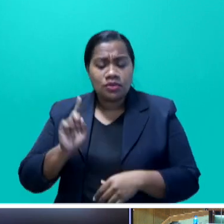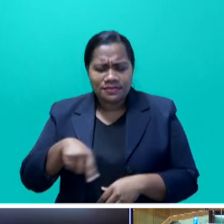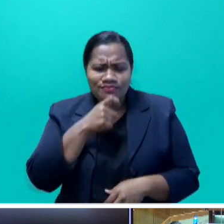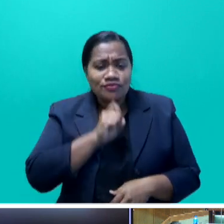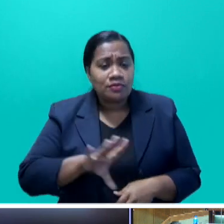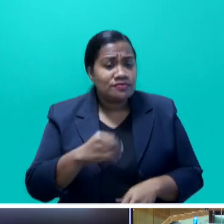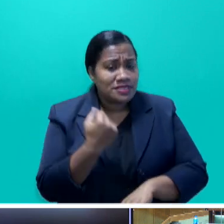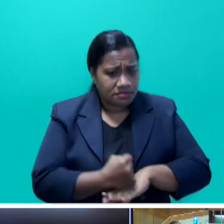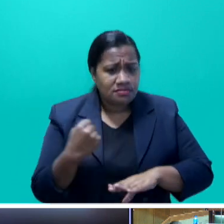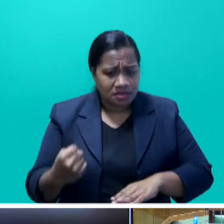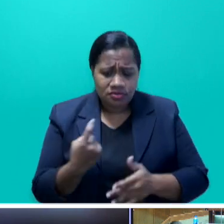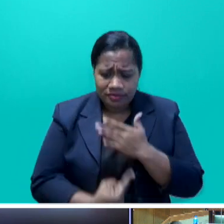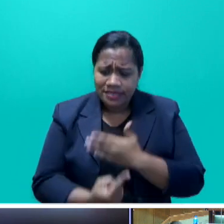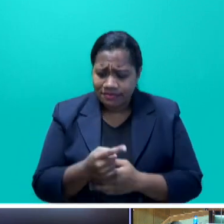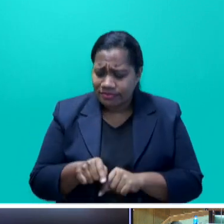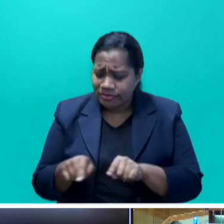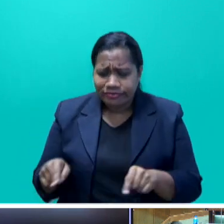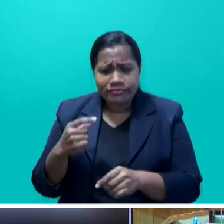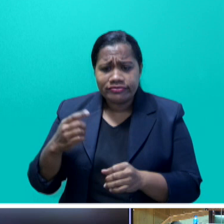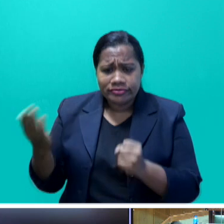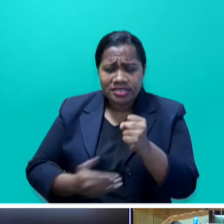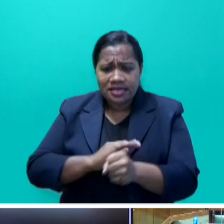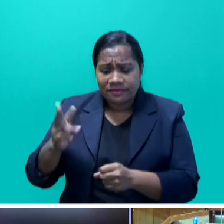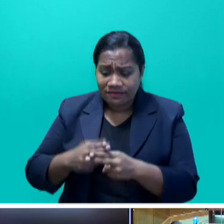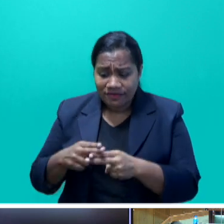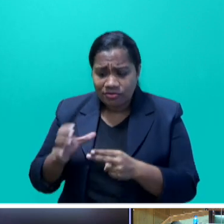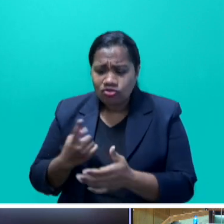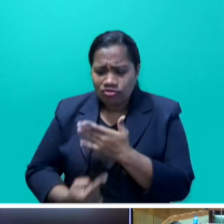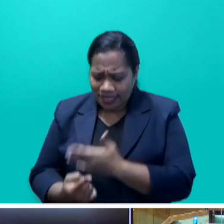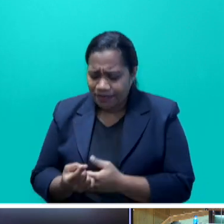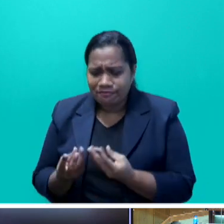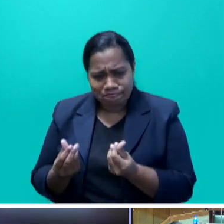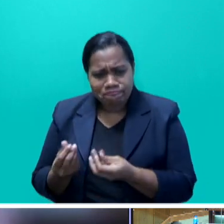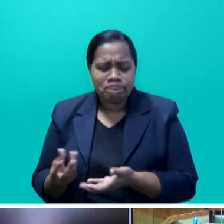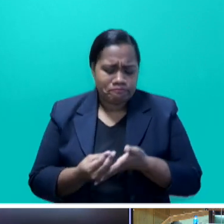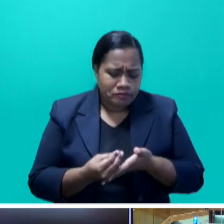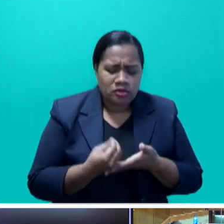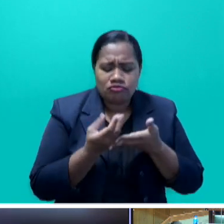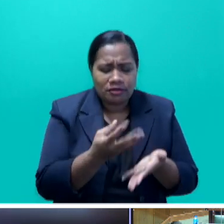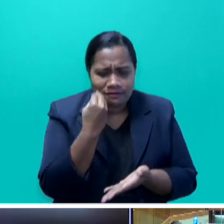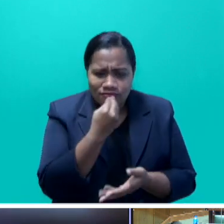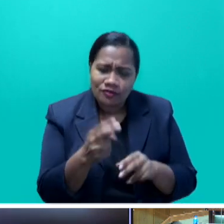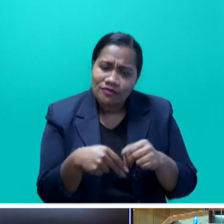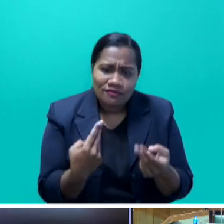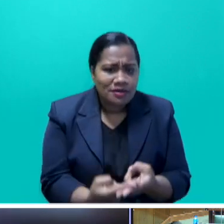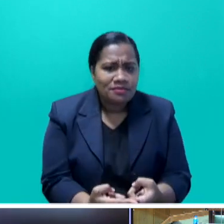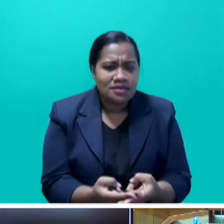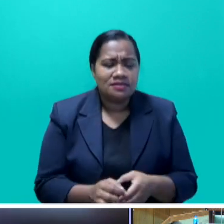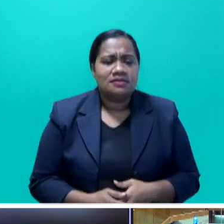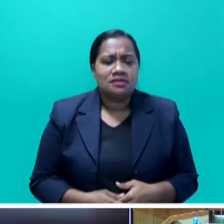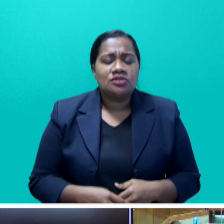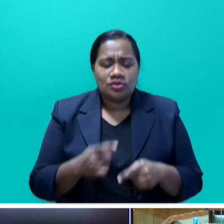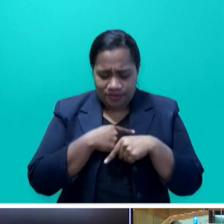kept food on the table in cane farmers' homes. It has announced in the budget, we are guaranteeing $85 a ton